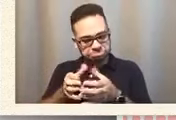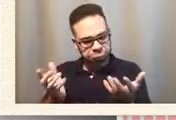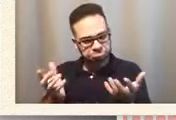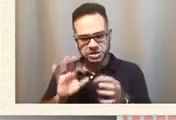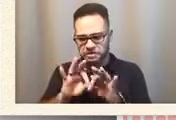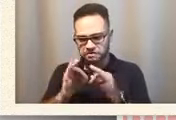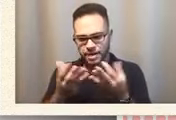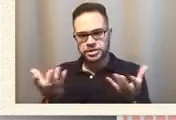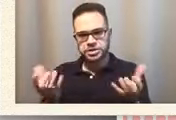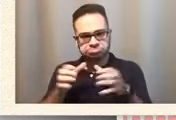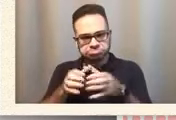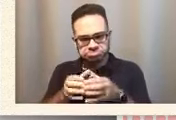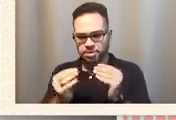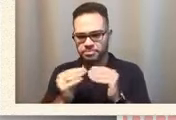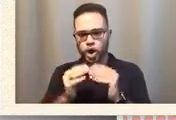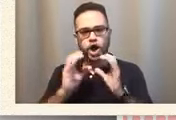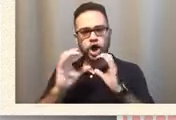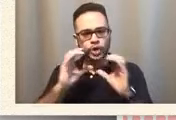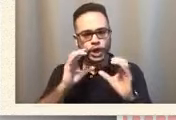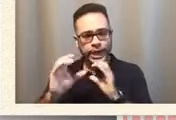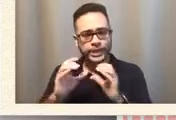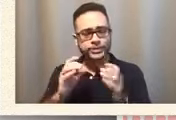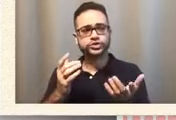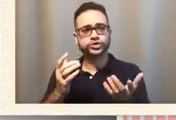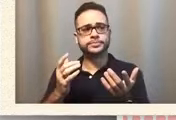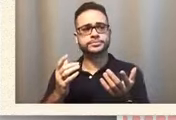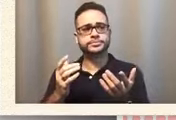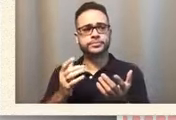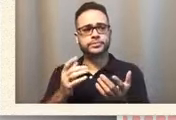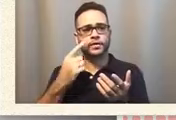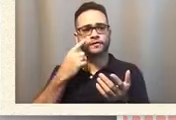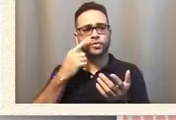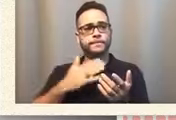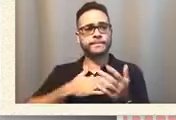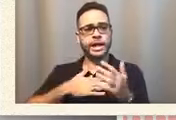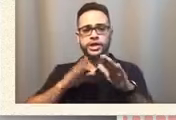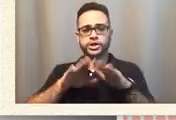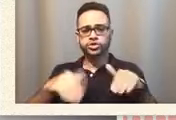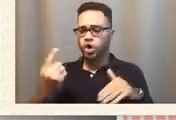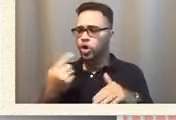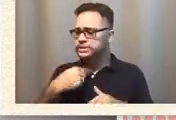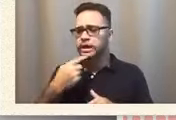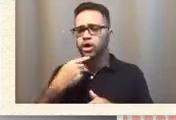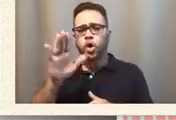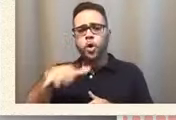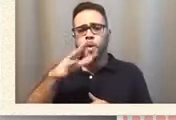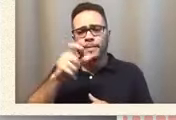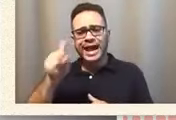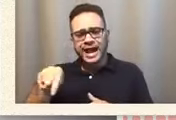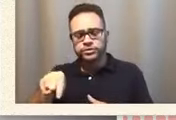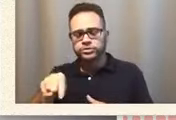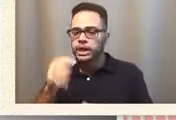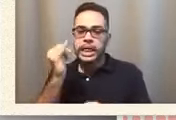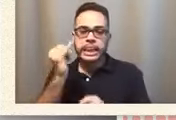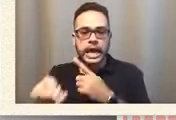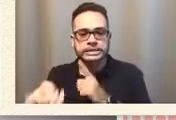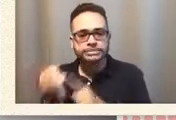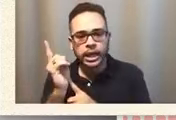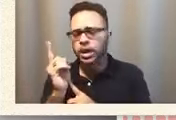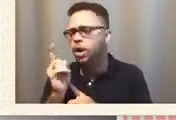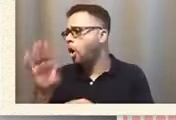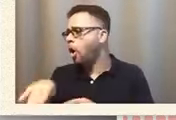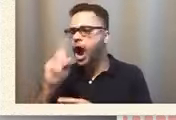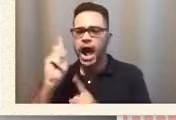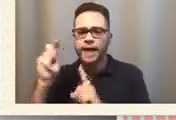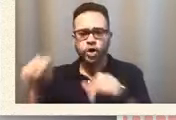communication has you know in my kid you know my my kids are always like oh mommy i have to do this last minute letting me know mommy you have to go buy me this